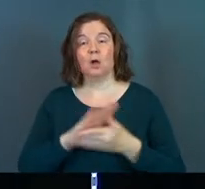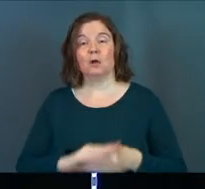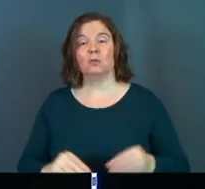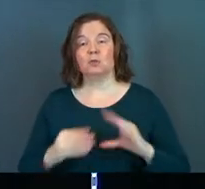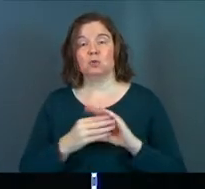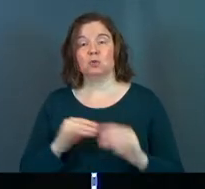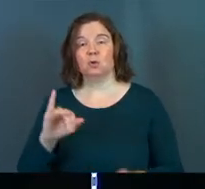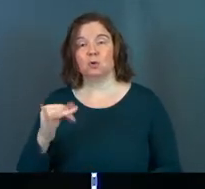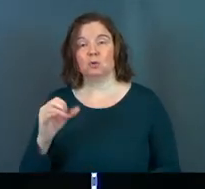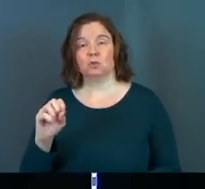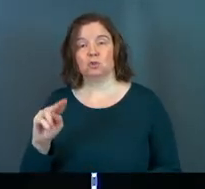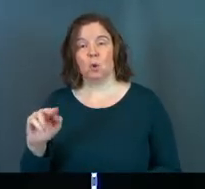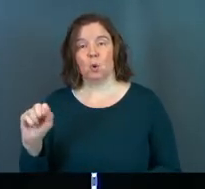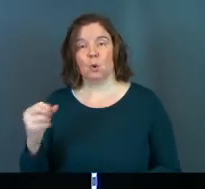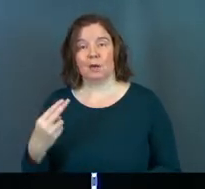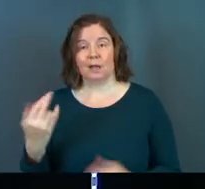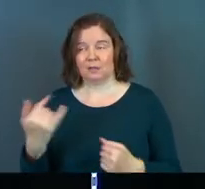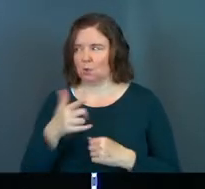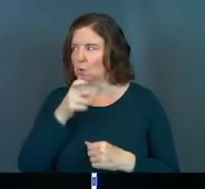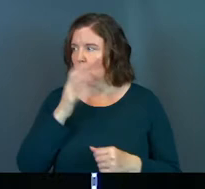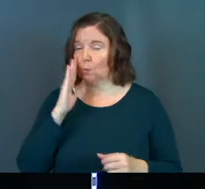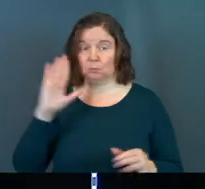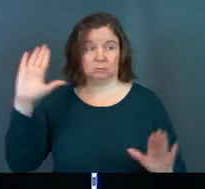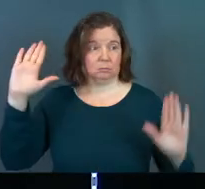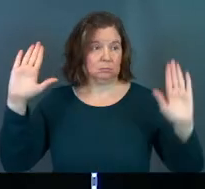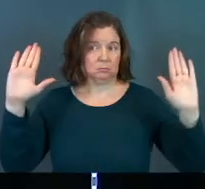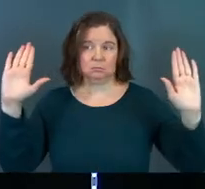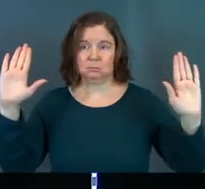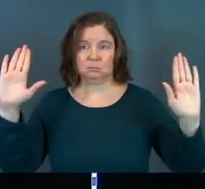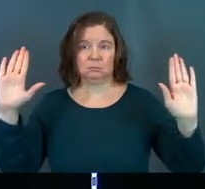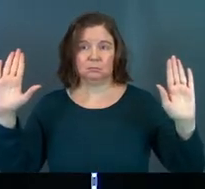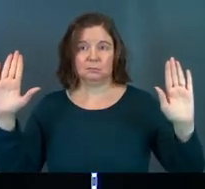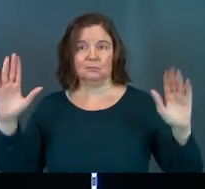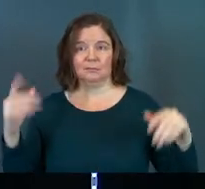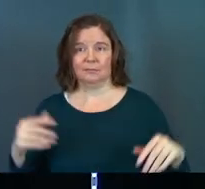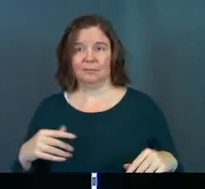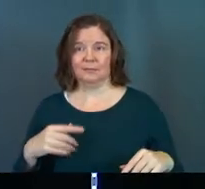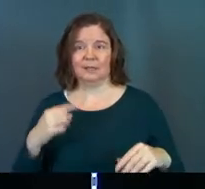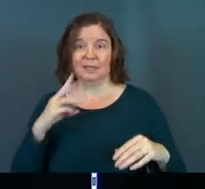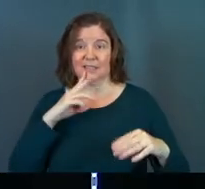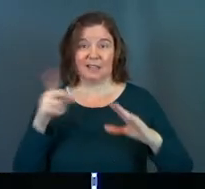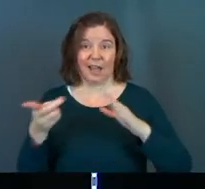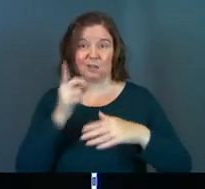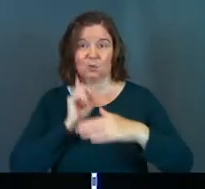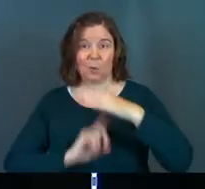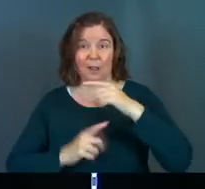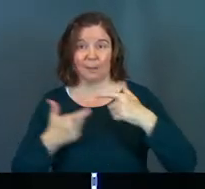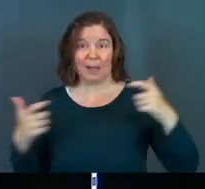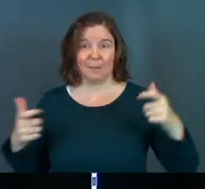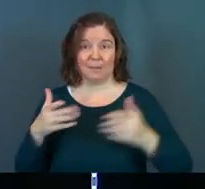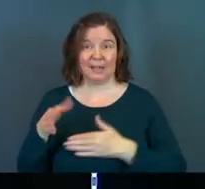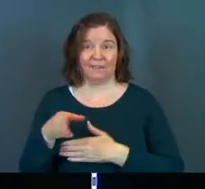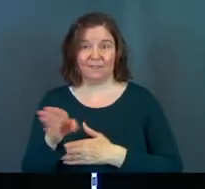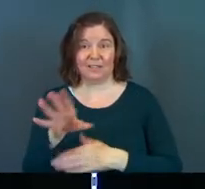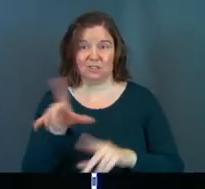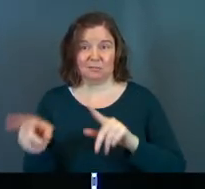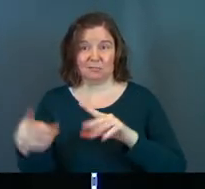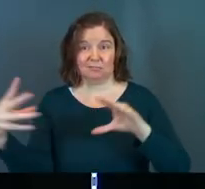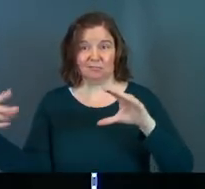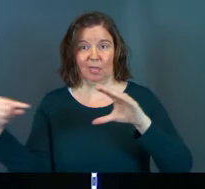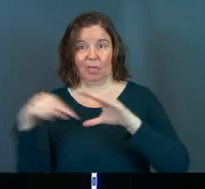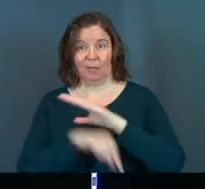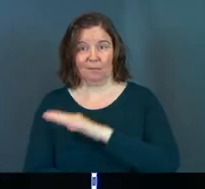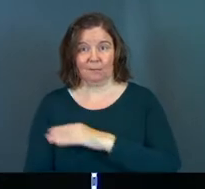story of Jonah today. We know, who knows who Jonah is? Come on, let me see hands. Jonah got swallowed by a big fish. You know what I'm saying? Like there's tons of songs. But